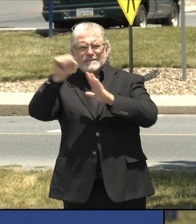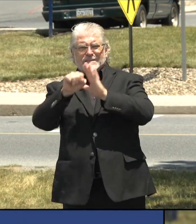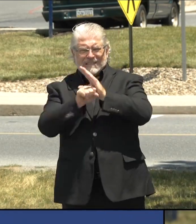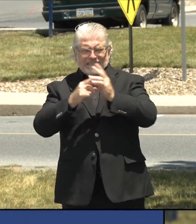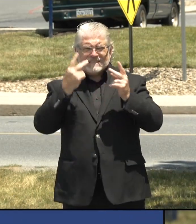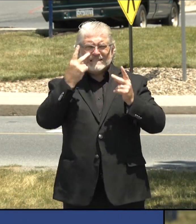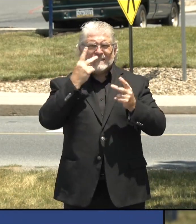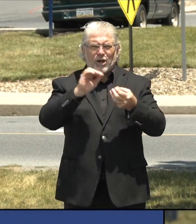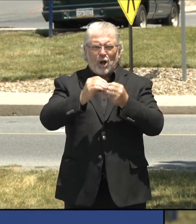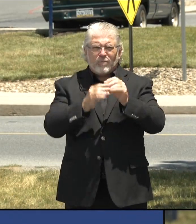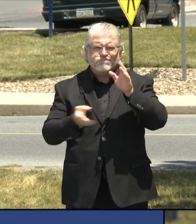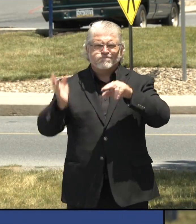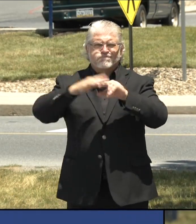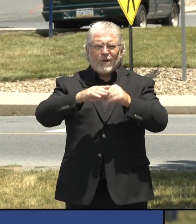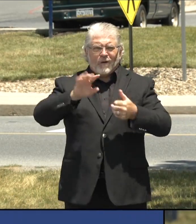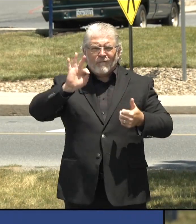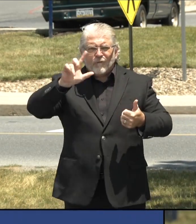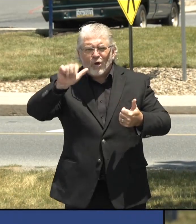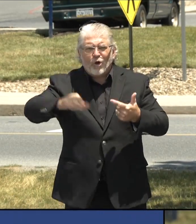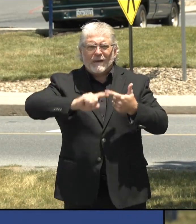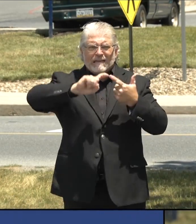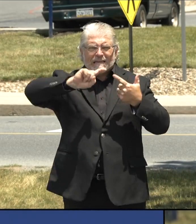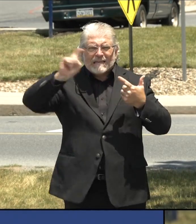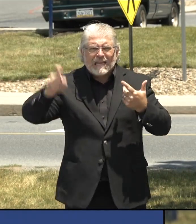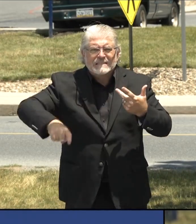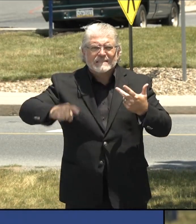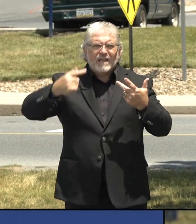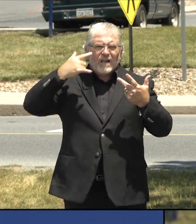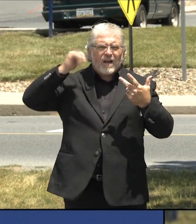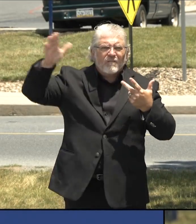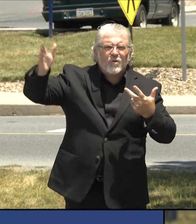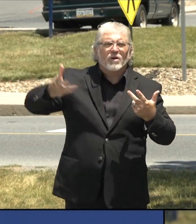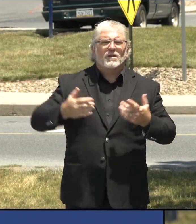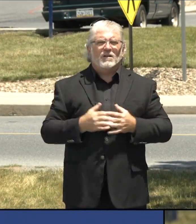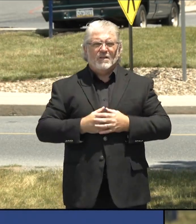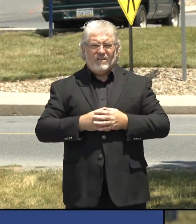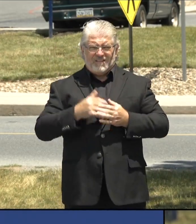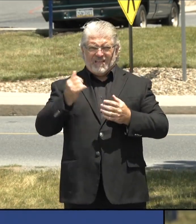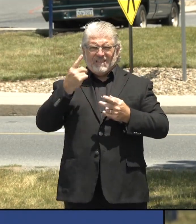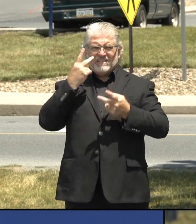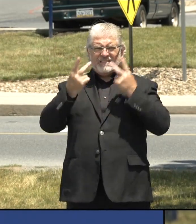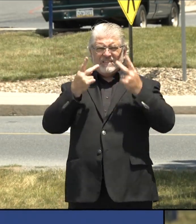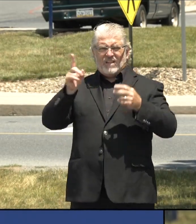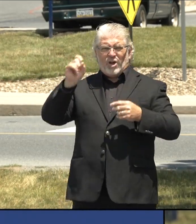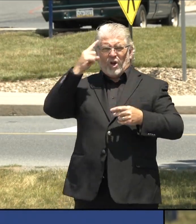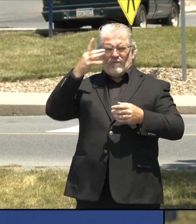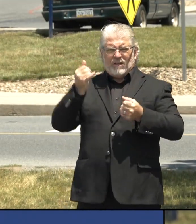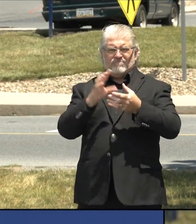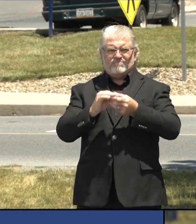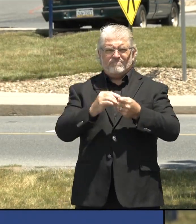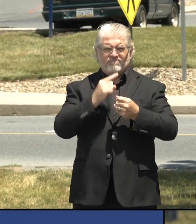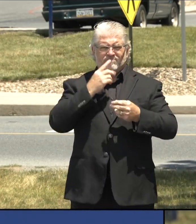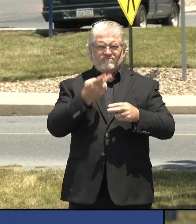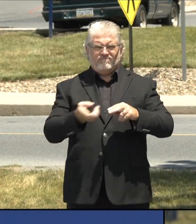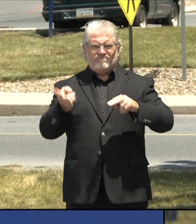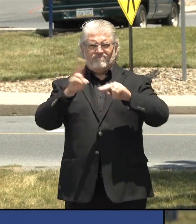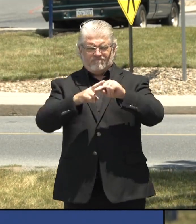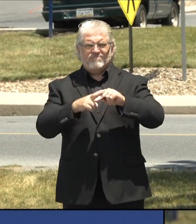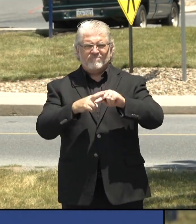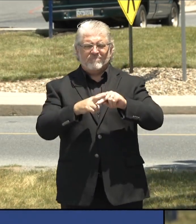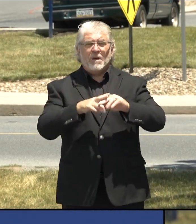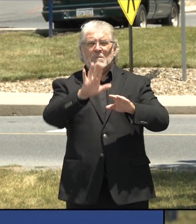Florida. And as the governor said, we have started to see a small increase just over the last number of days here in Pennsylvania.